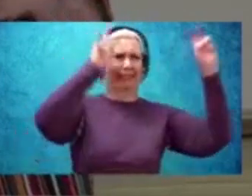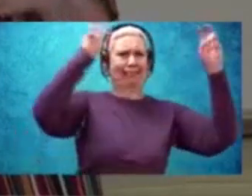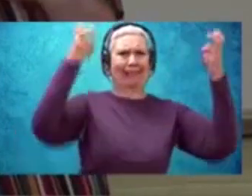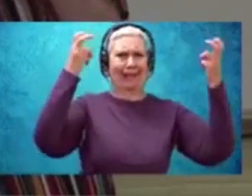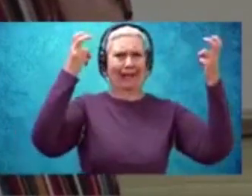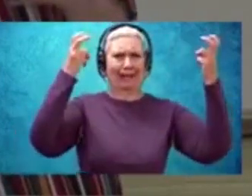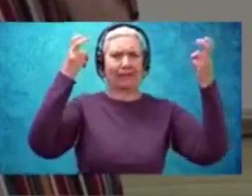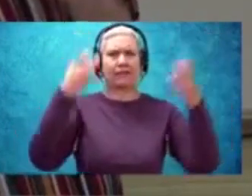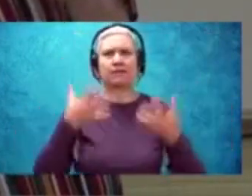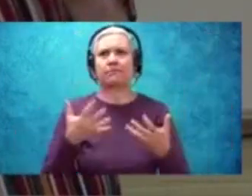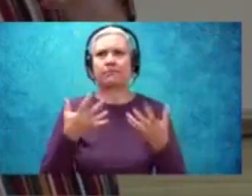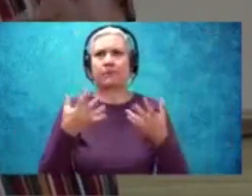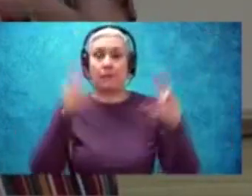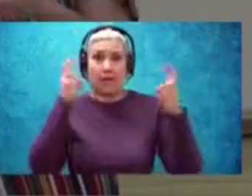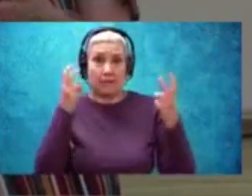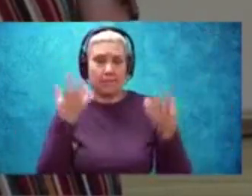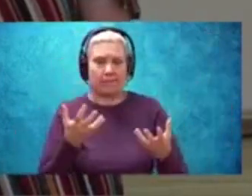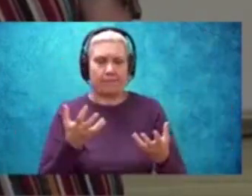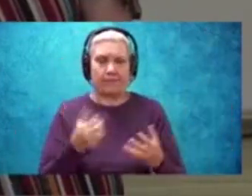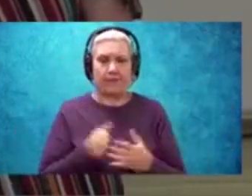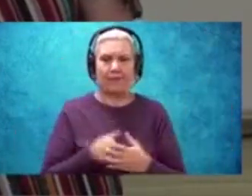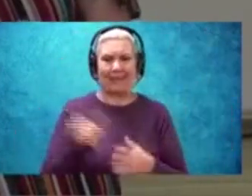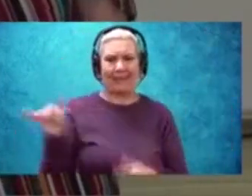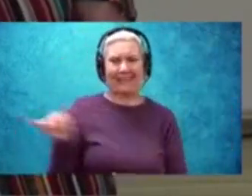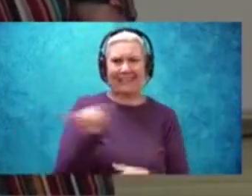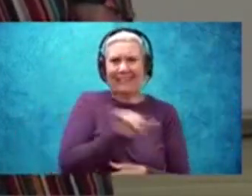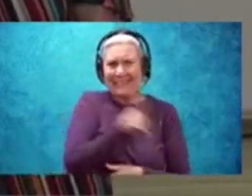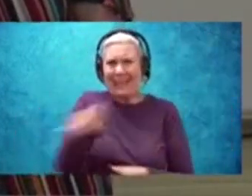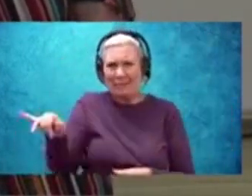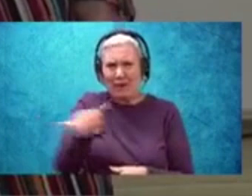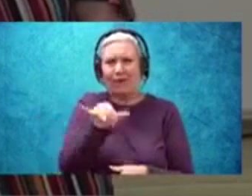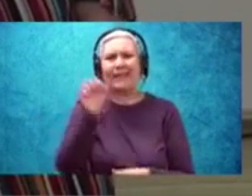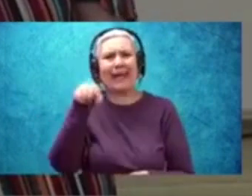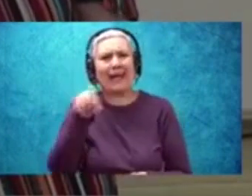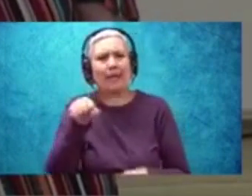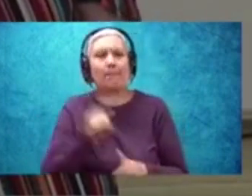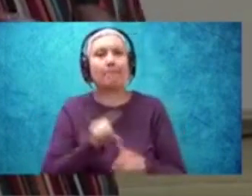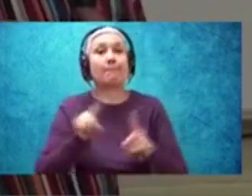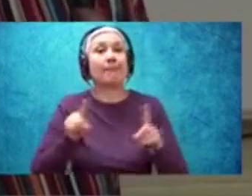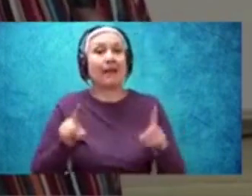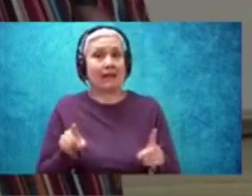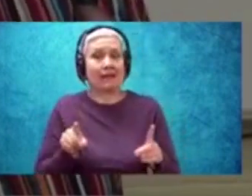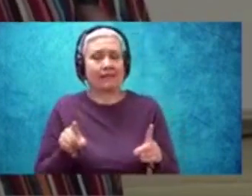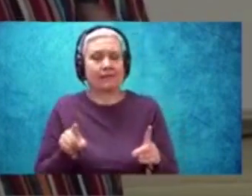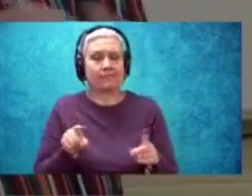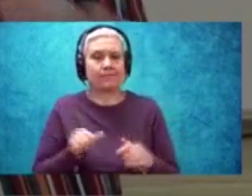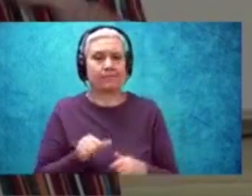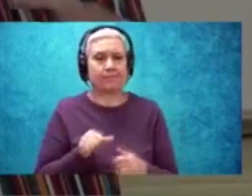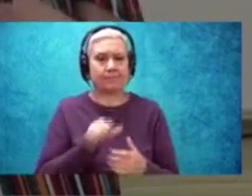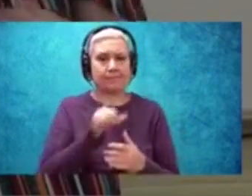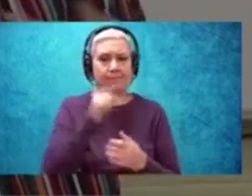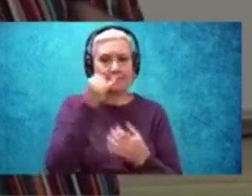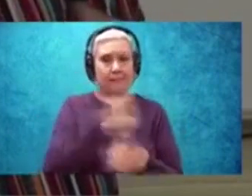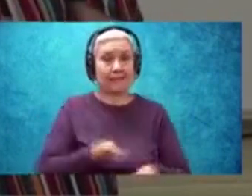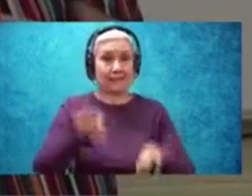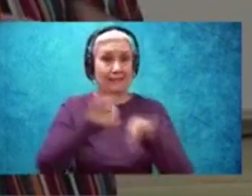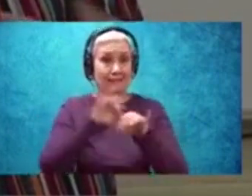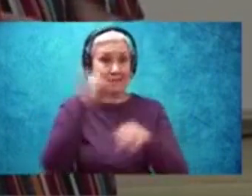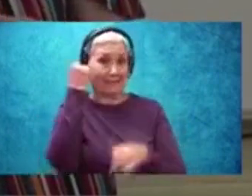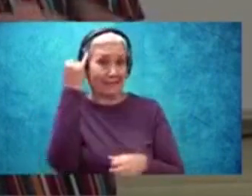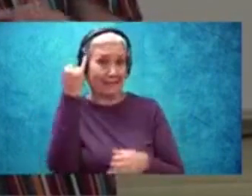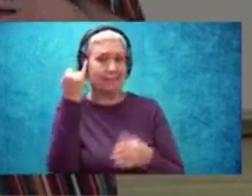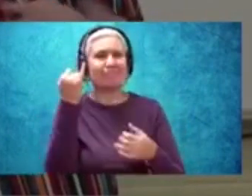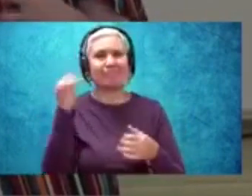Sometimes students get these two confused and they're very similar. And in fact, sometimes central idea is a theme.